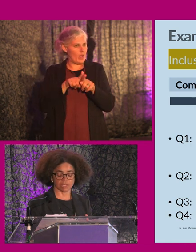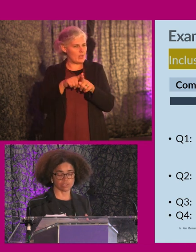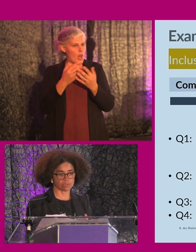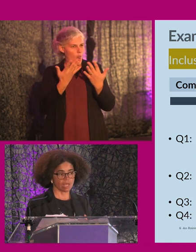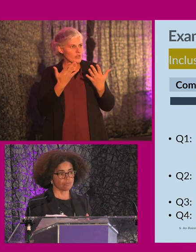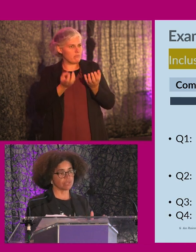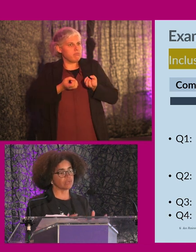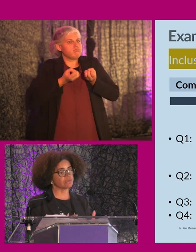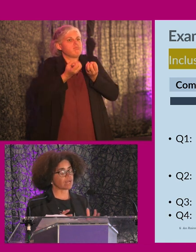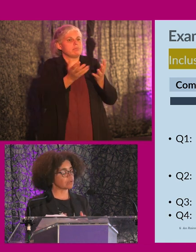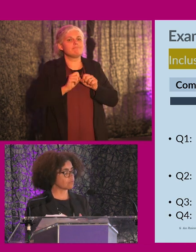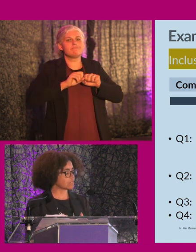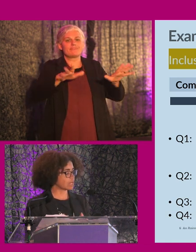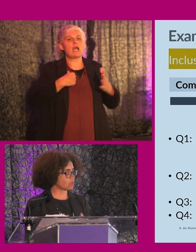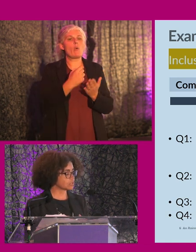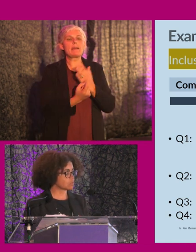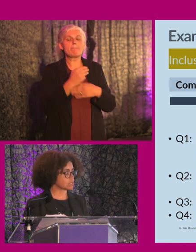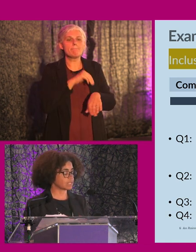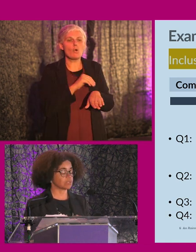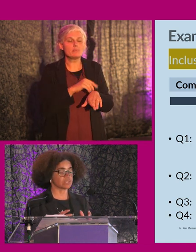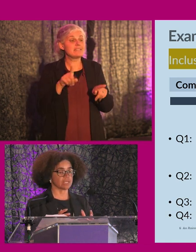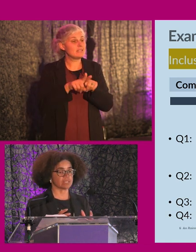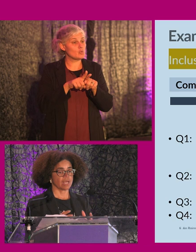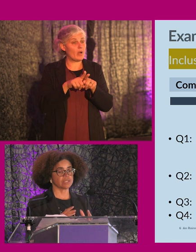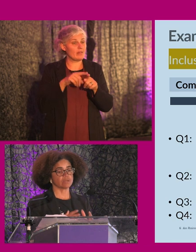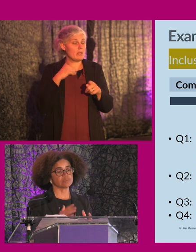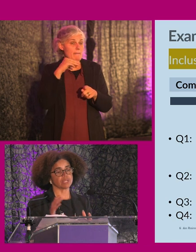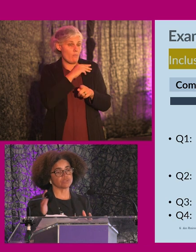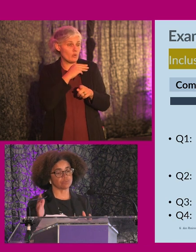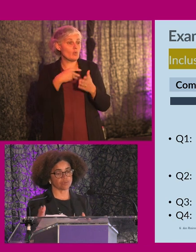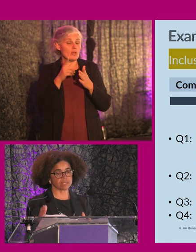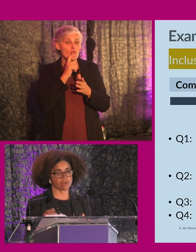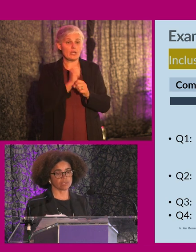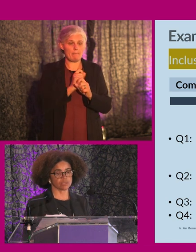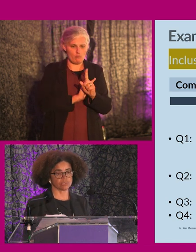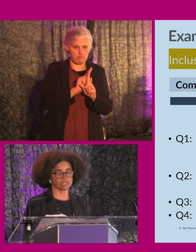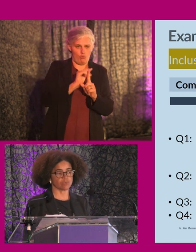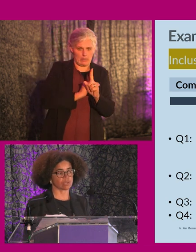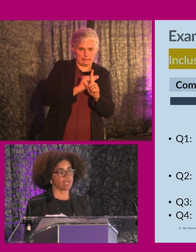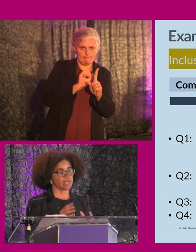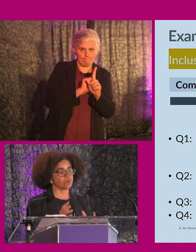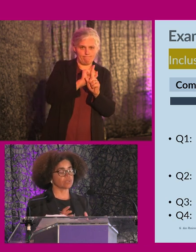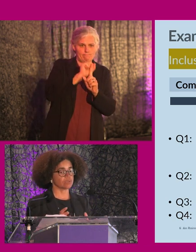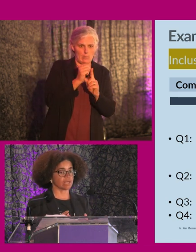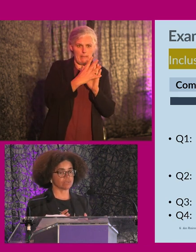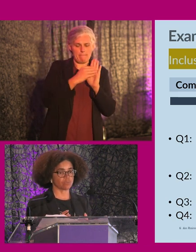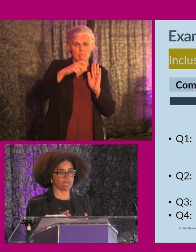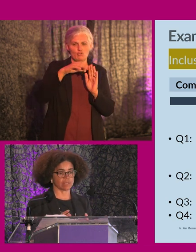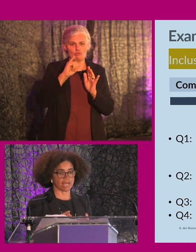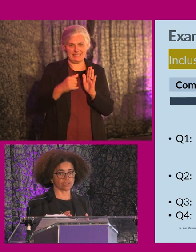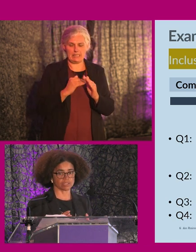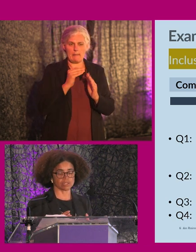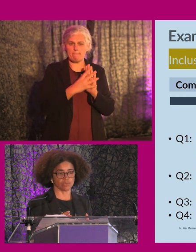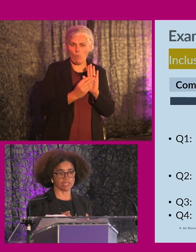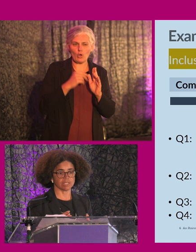the, the issues. But the real value of it then also was that it was, it, in terms of being able to progress along the maturity model, it also gave us where